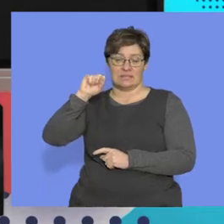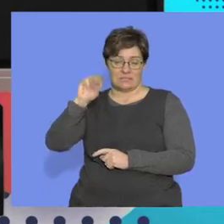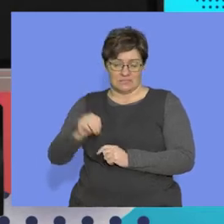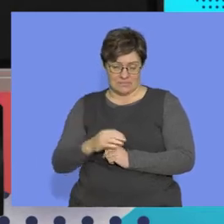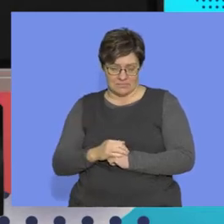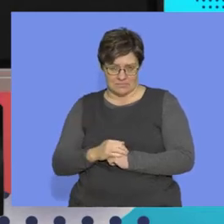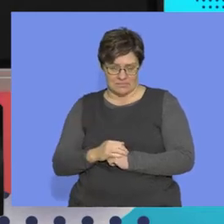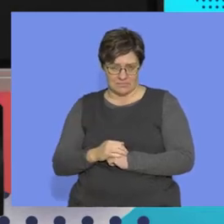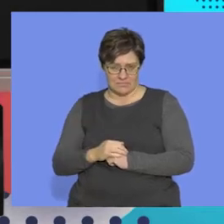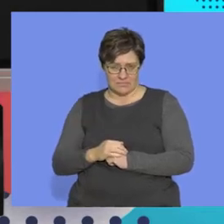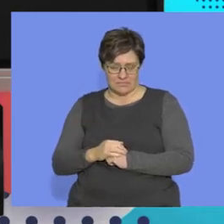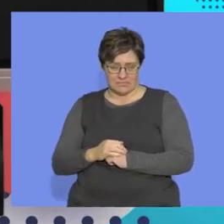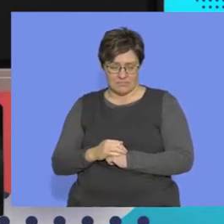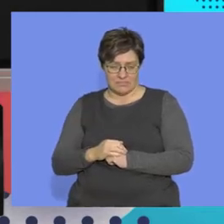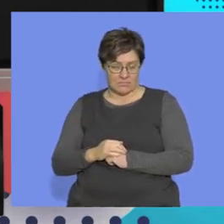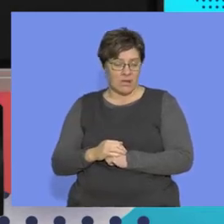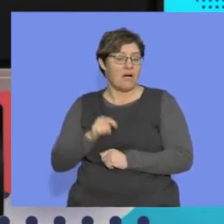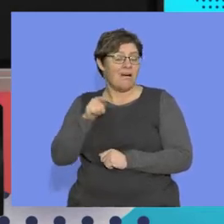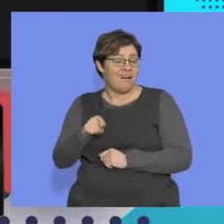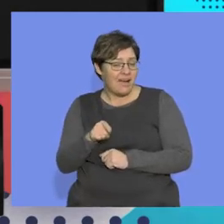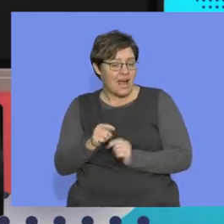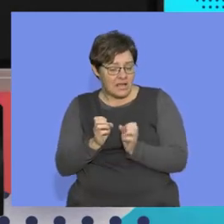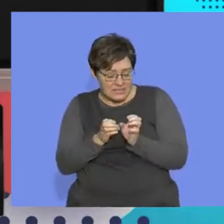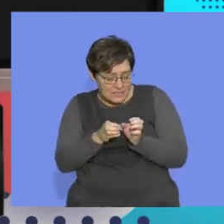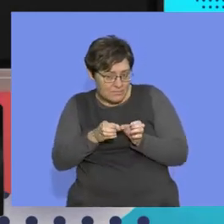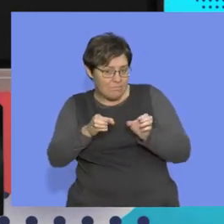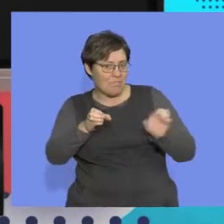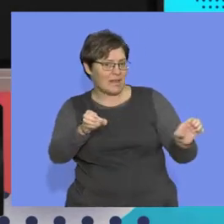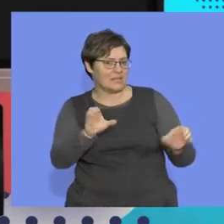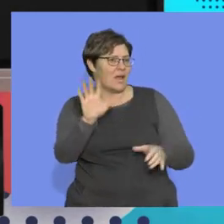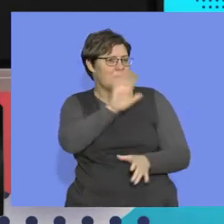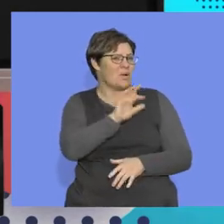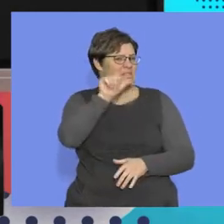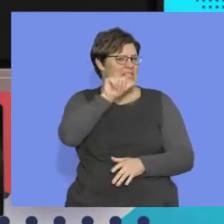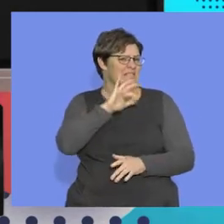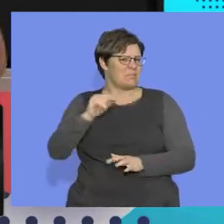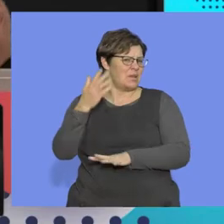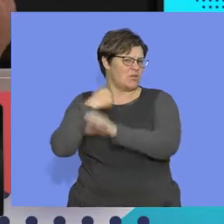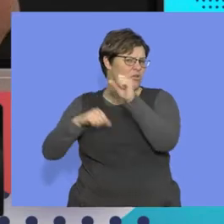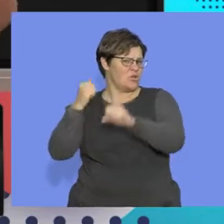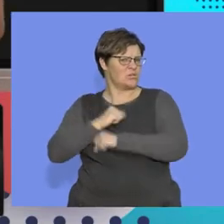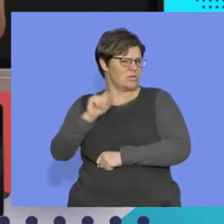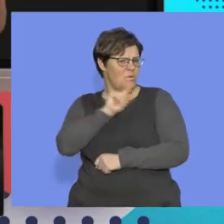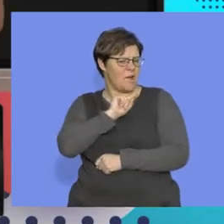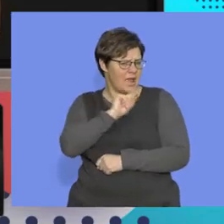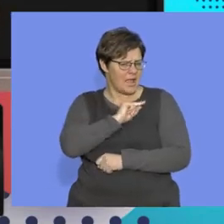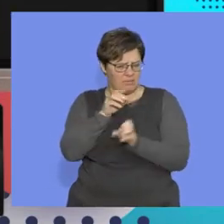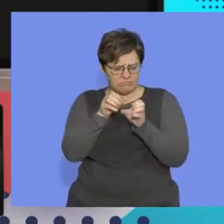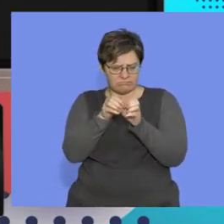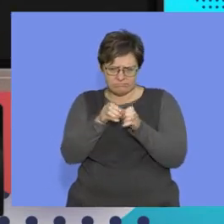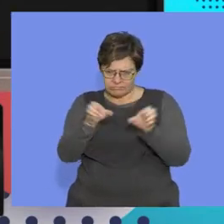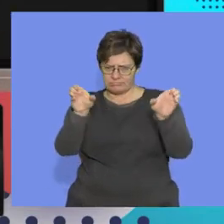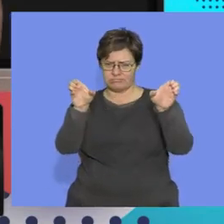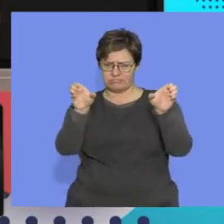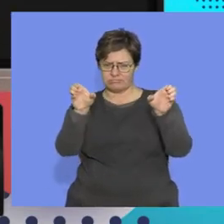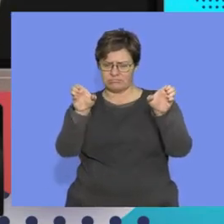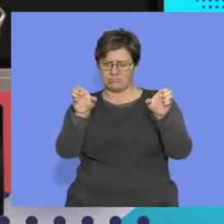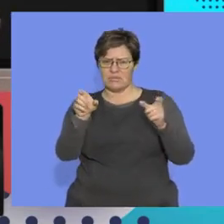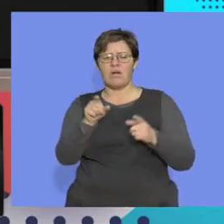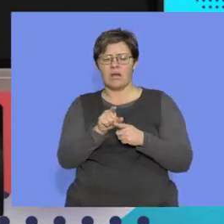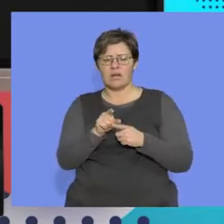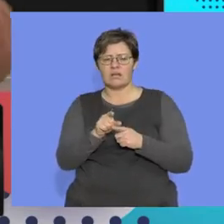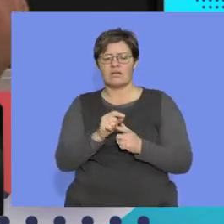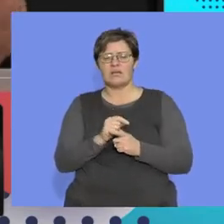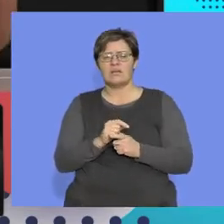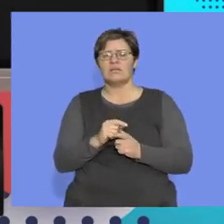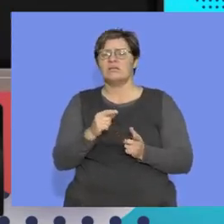driving forces was of the split around about six million years ago was that organisms, I'm going to use